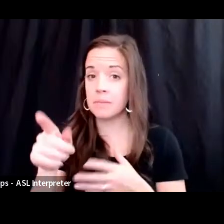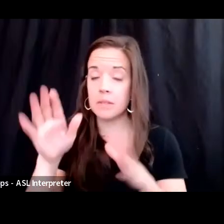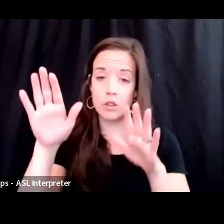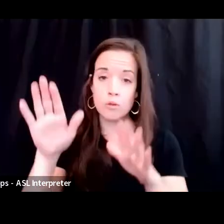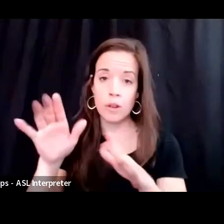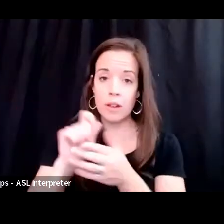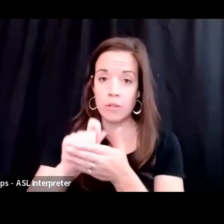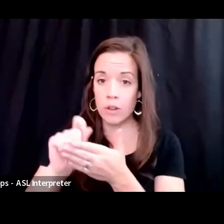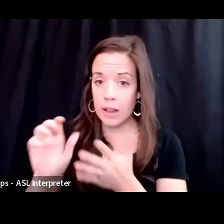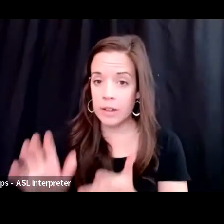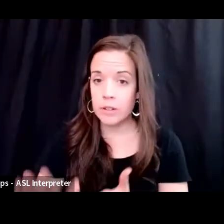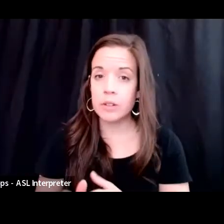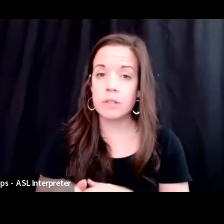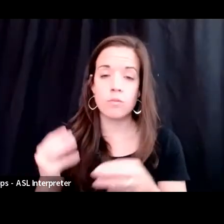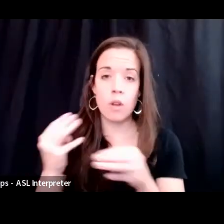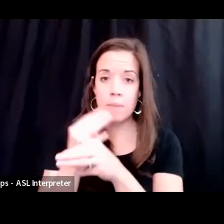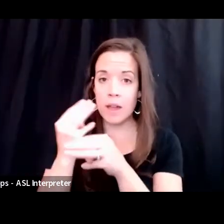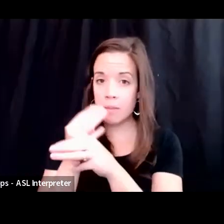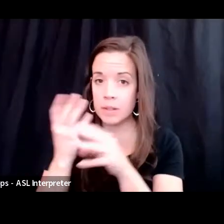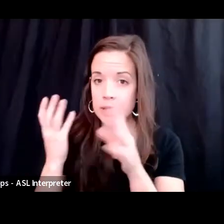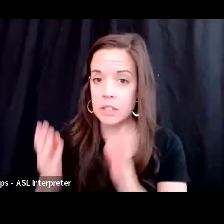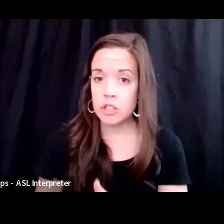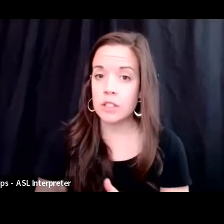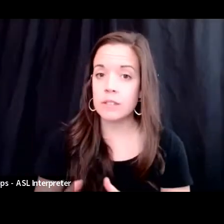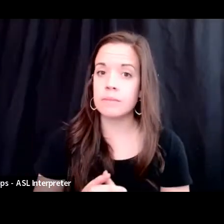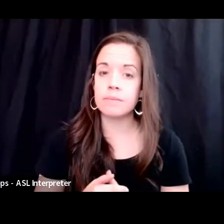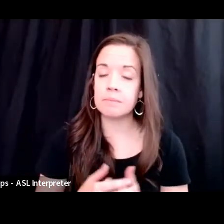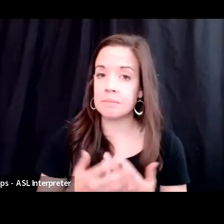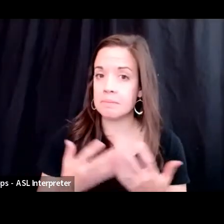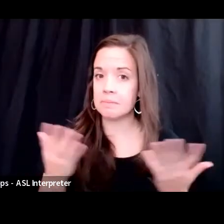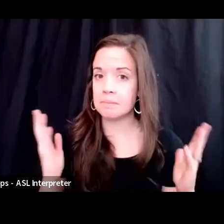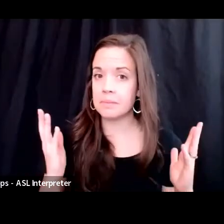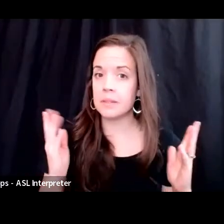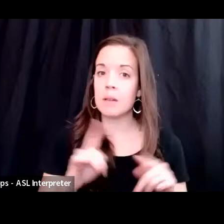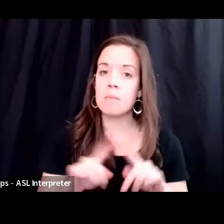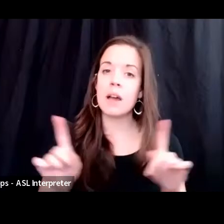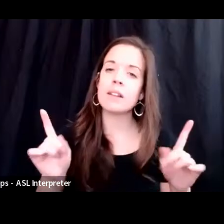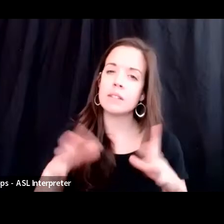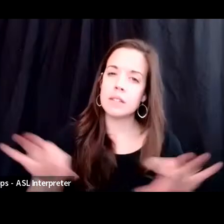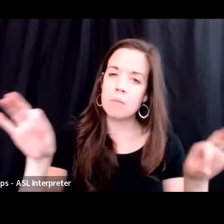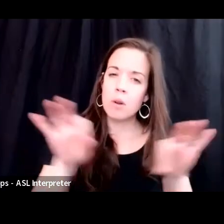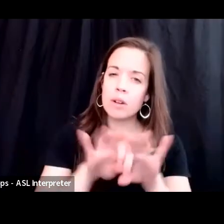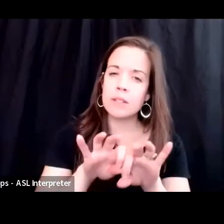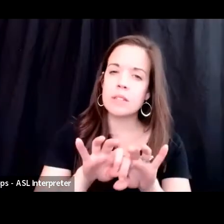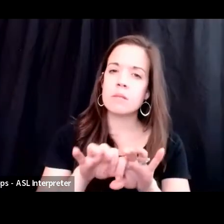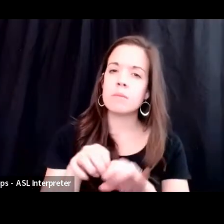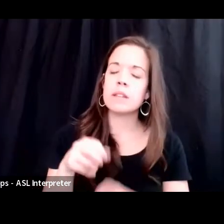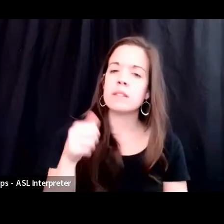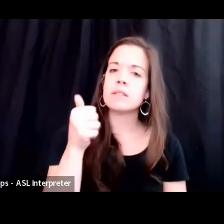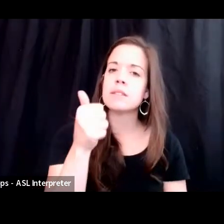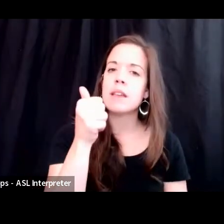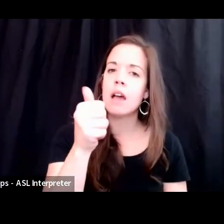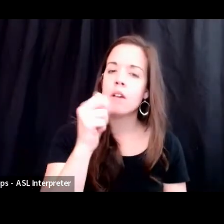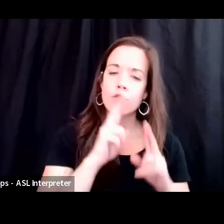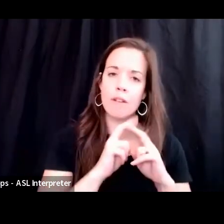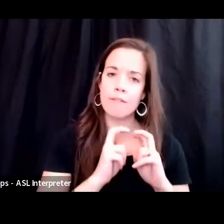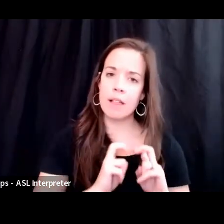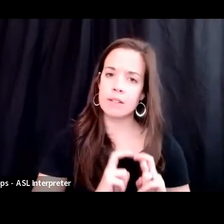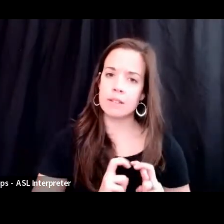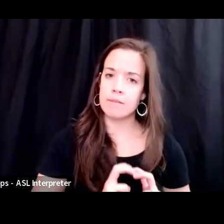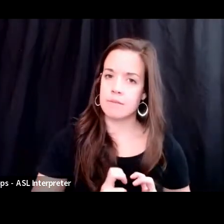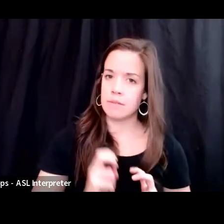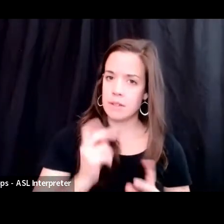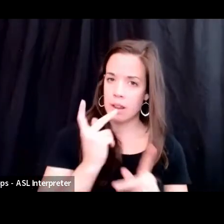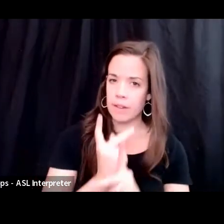or a great mathematician. But it's important to be self-reflective and figure out